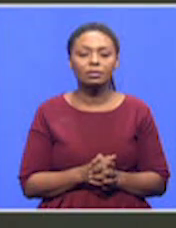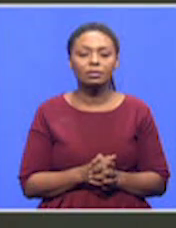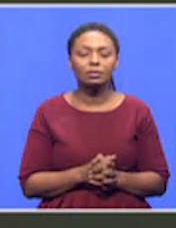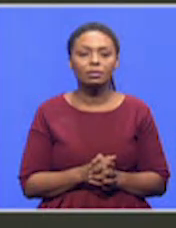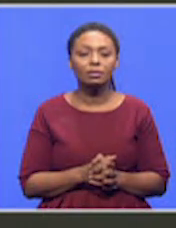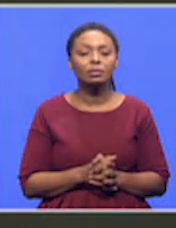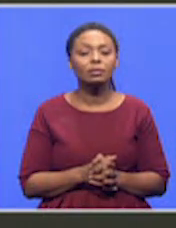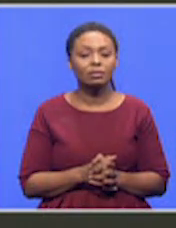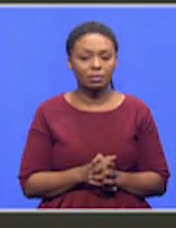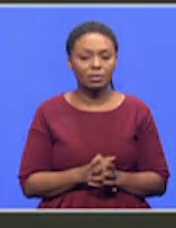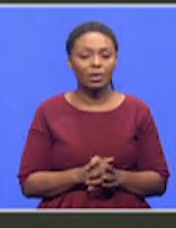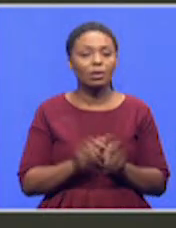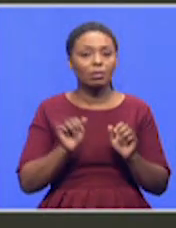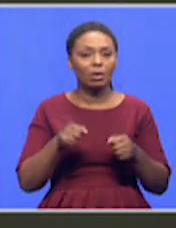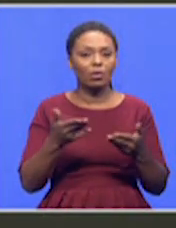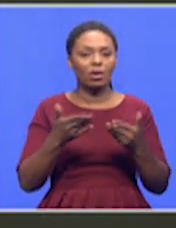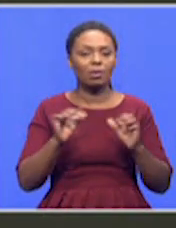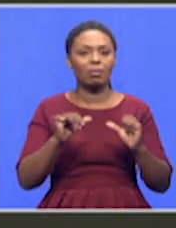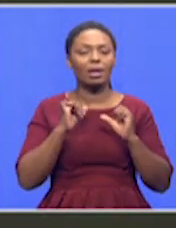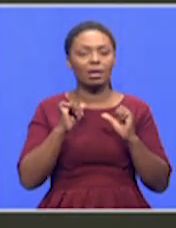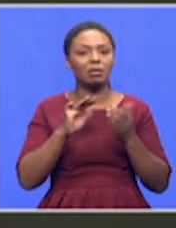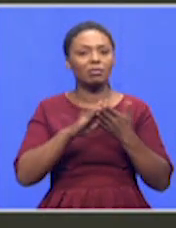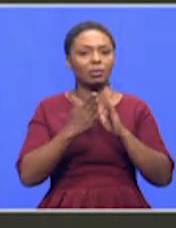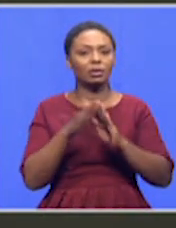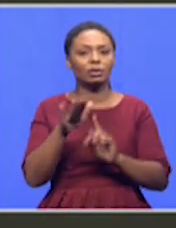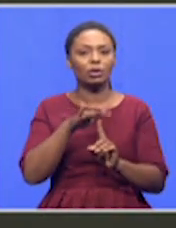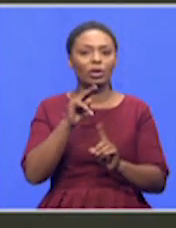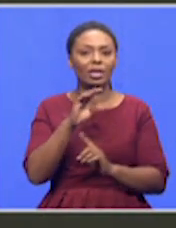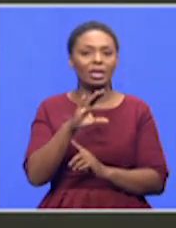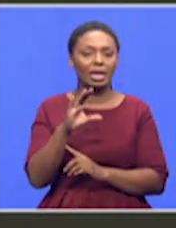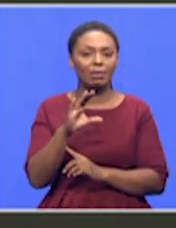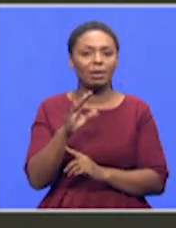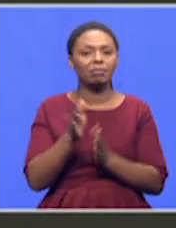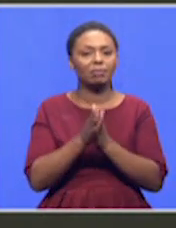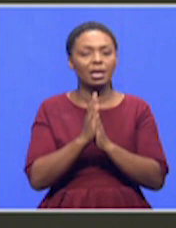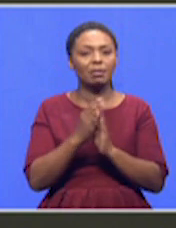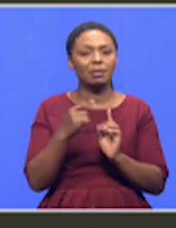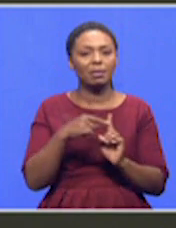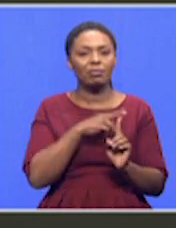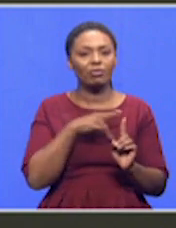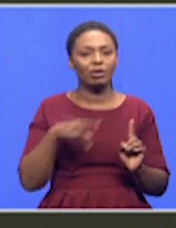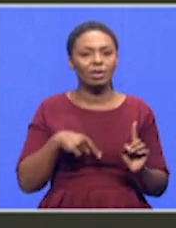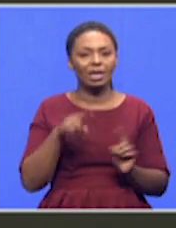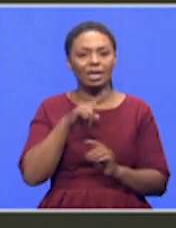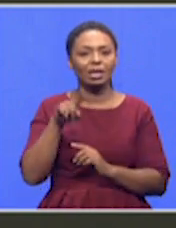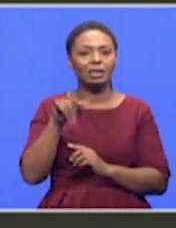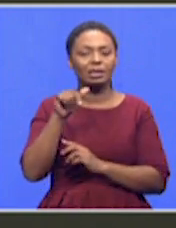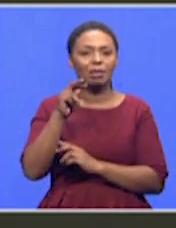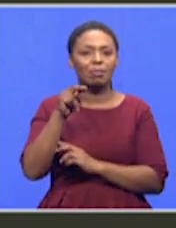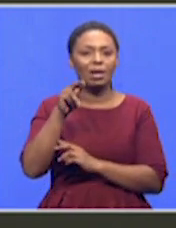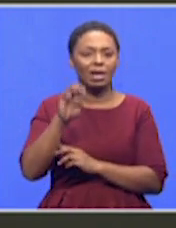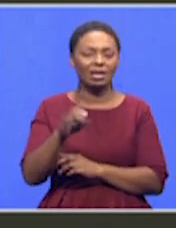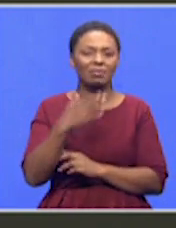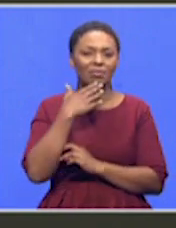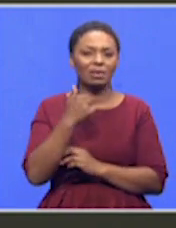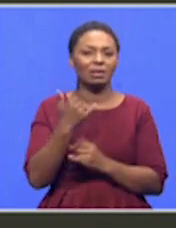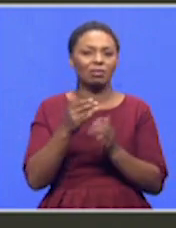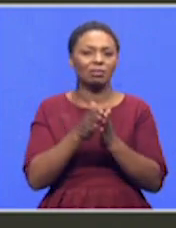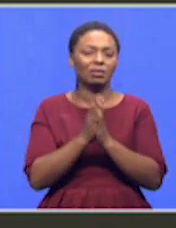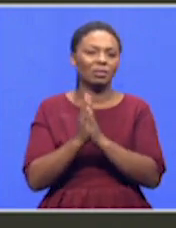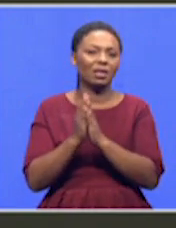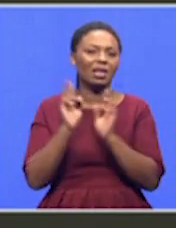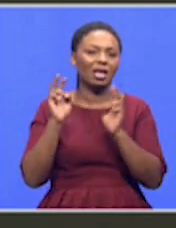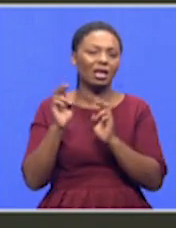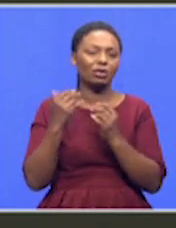Welcome back. So residents of Kalvinia and the Northern Cape are calling on Premier Zamani Sol to address the province's high unemployment